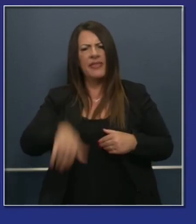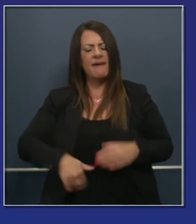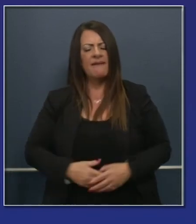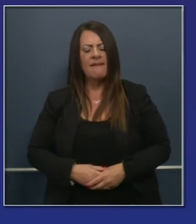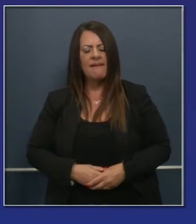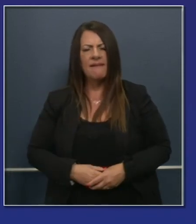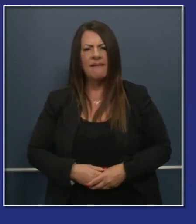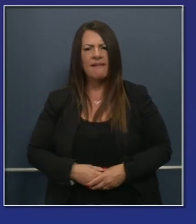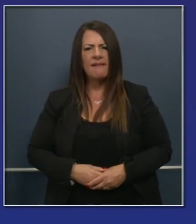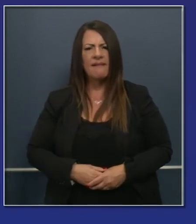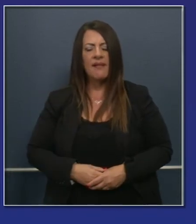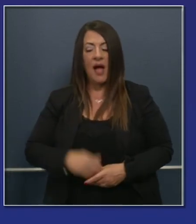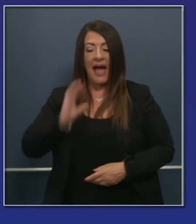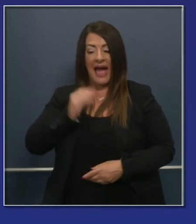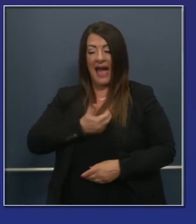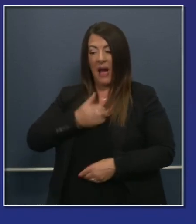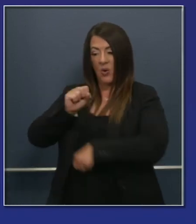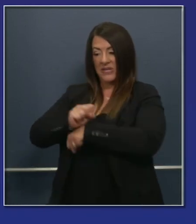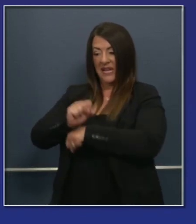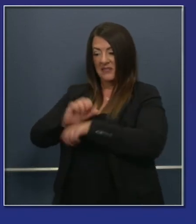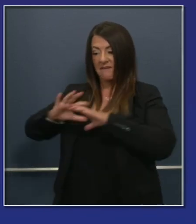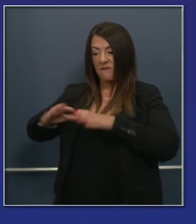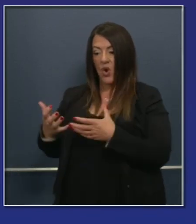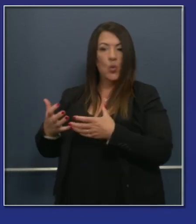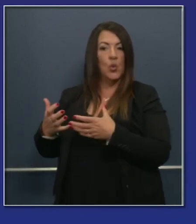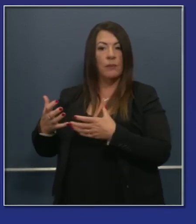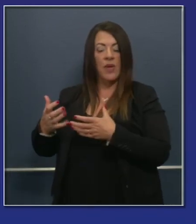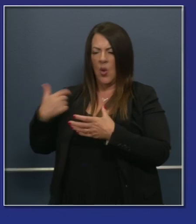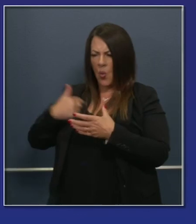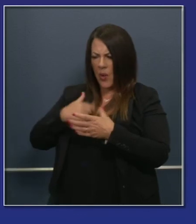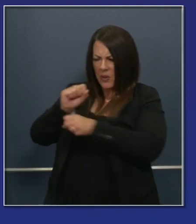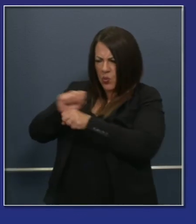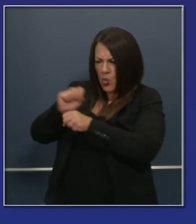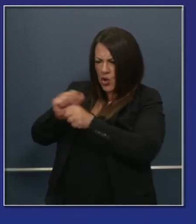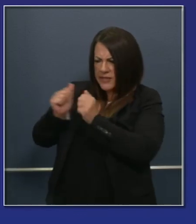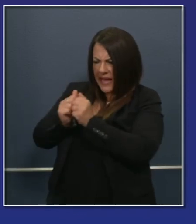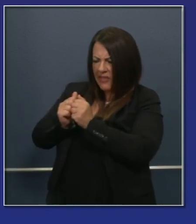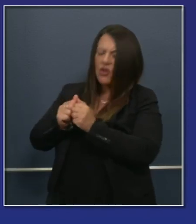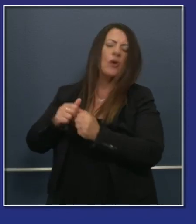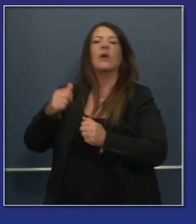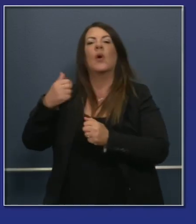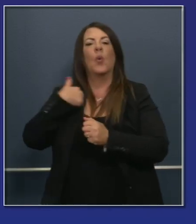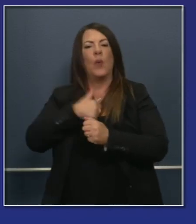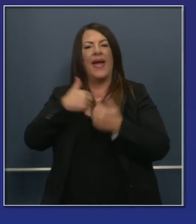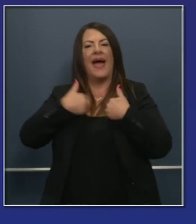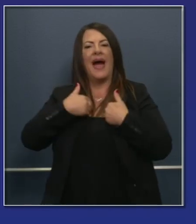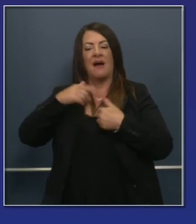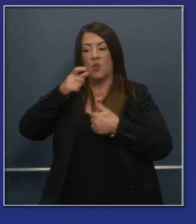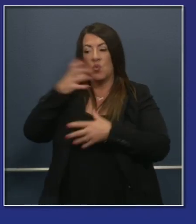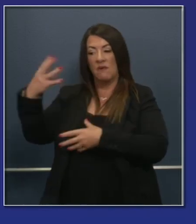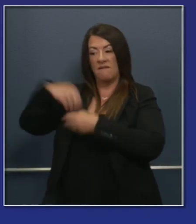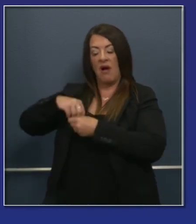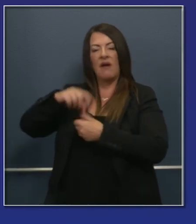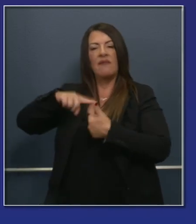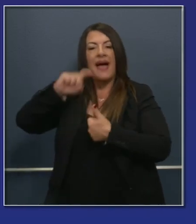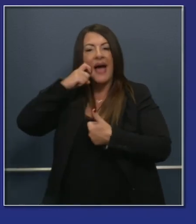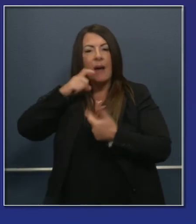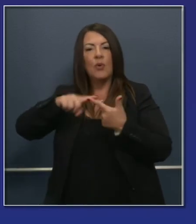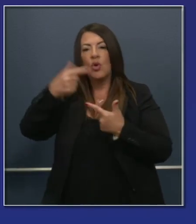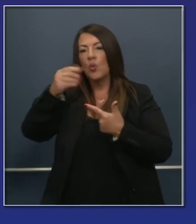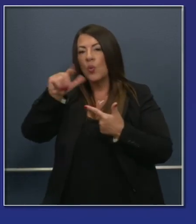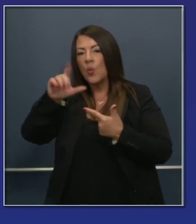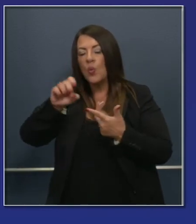Specifically on the task force, we've been working with members that represent Apple, Google, LinkedIn,